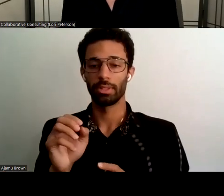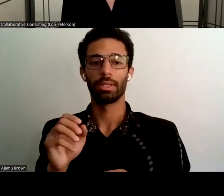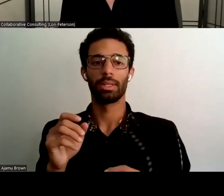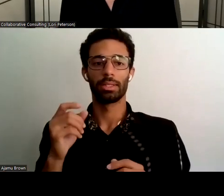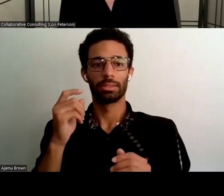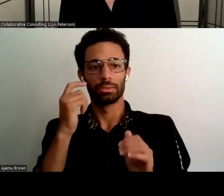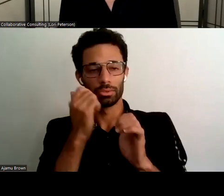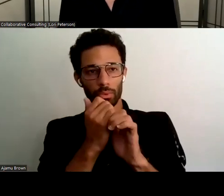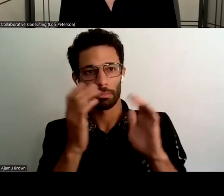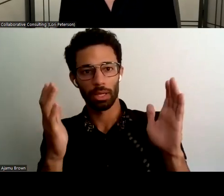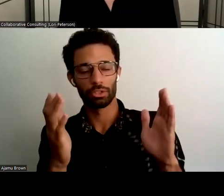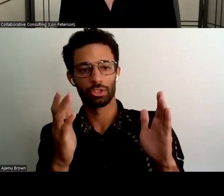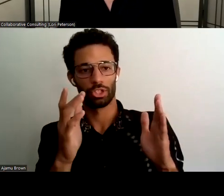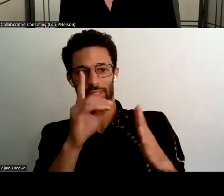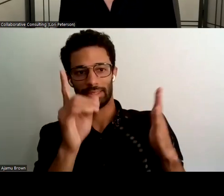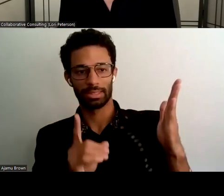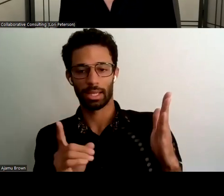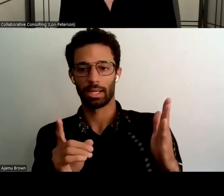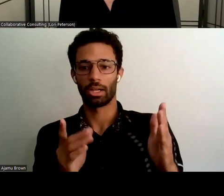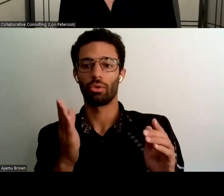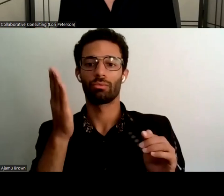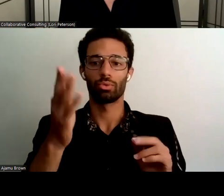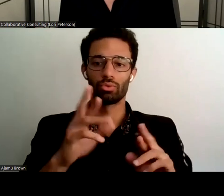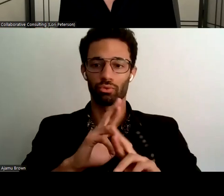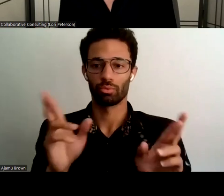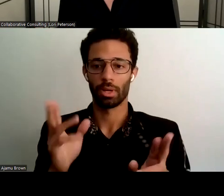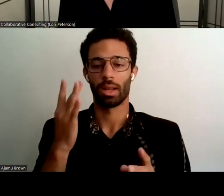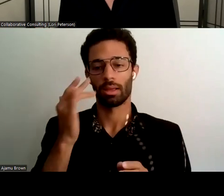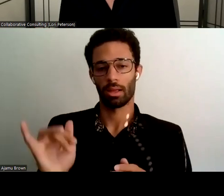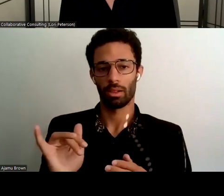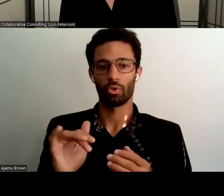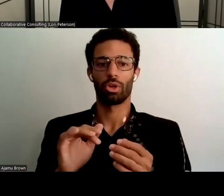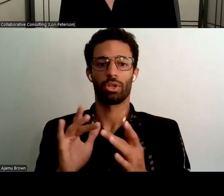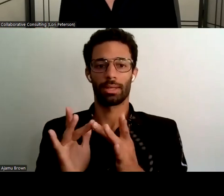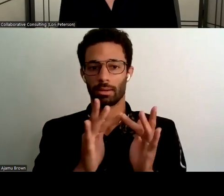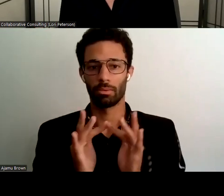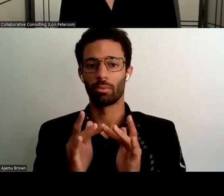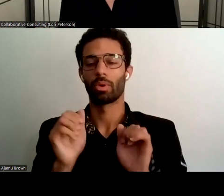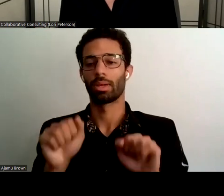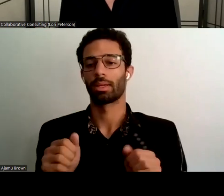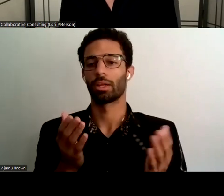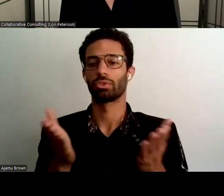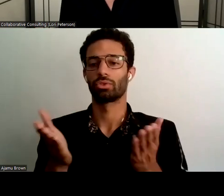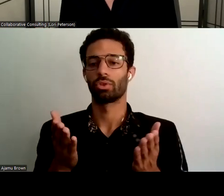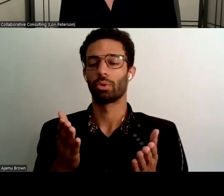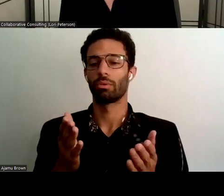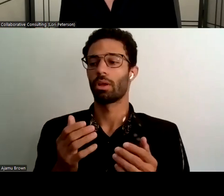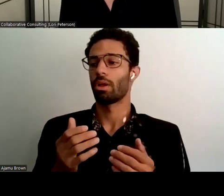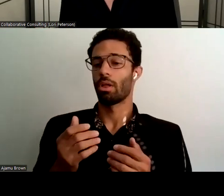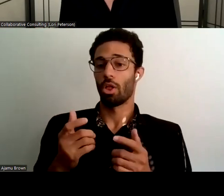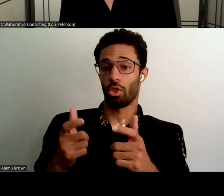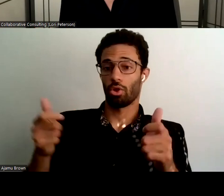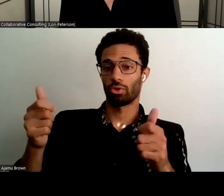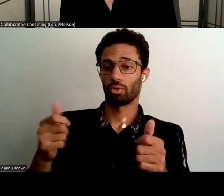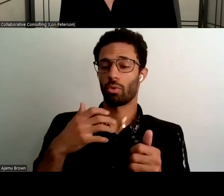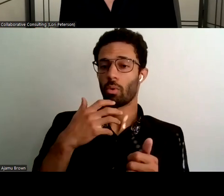a future ready california aging network that can serve a larger older and more diverse population